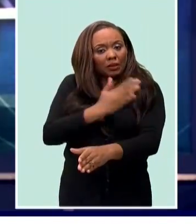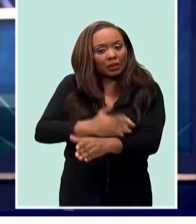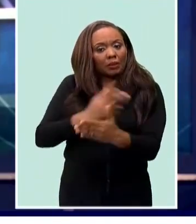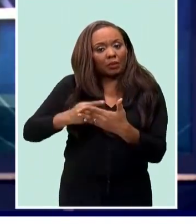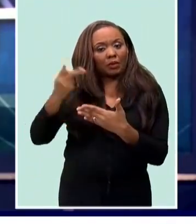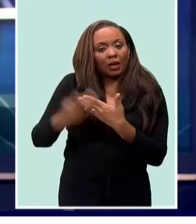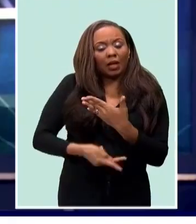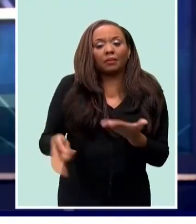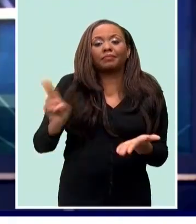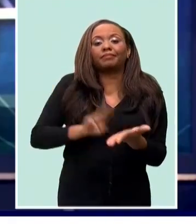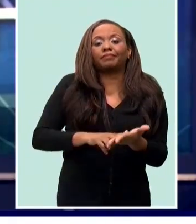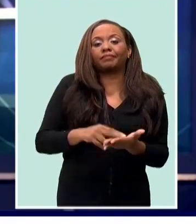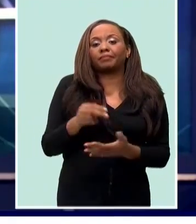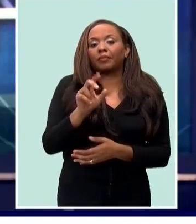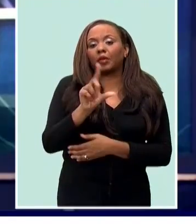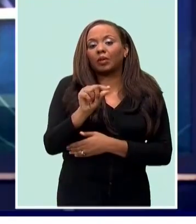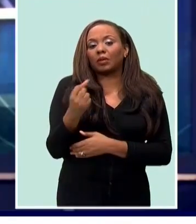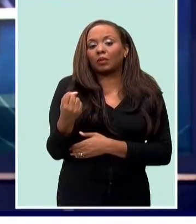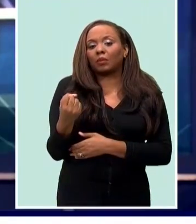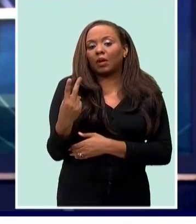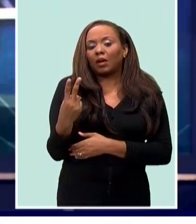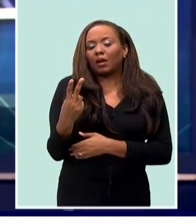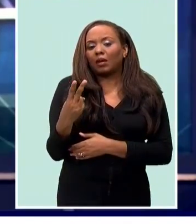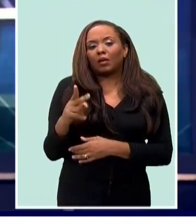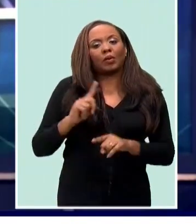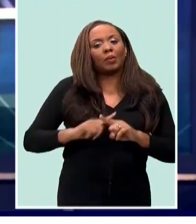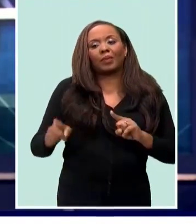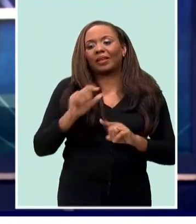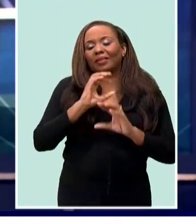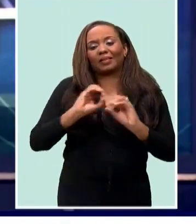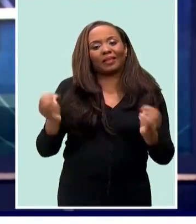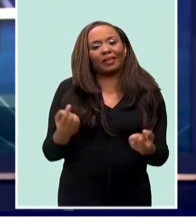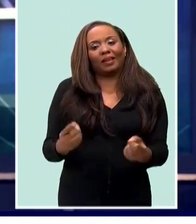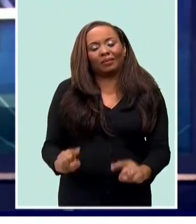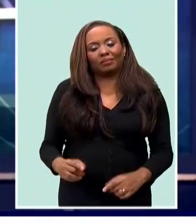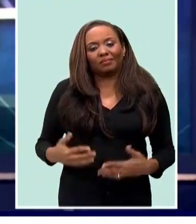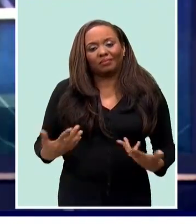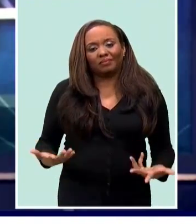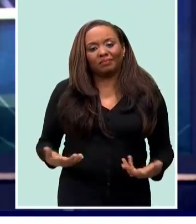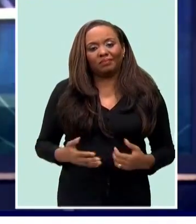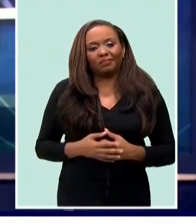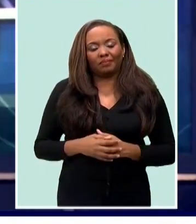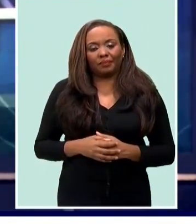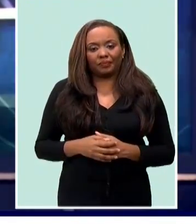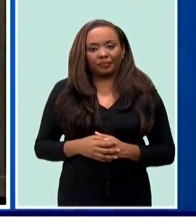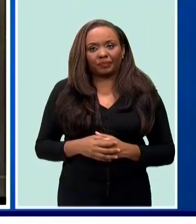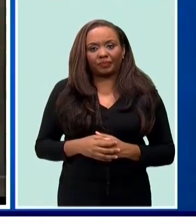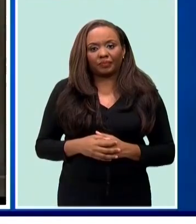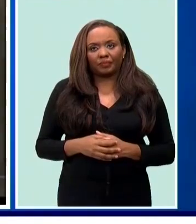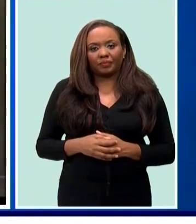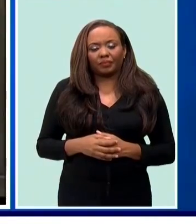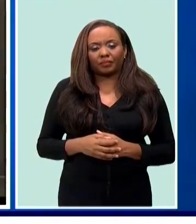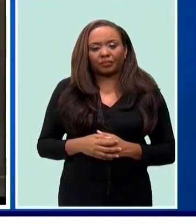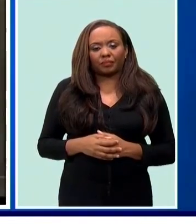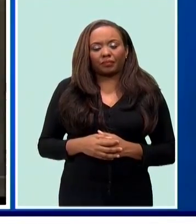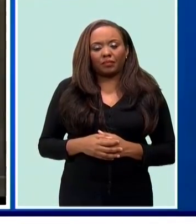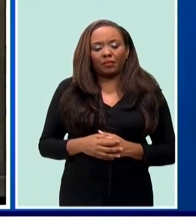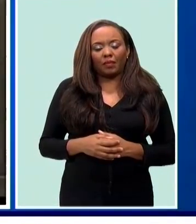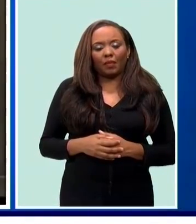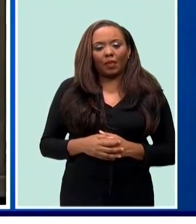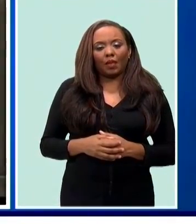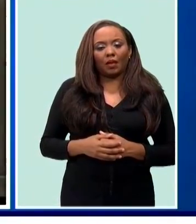was signed in 2012 and was supposed to deliver major infrastructural work. The loan was for